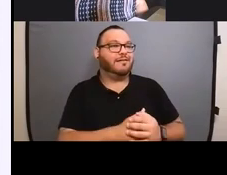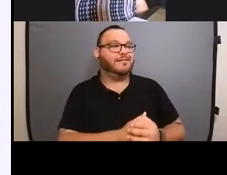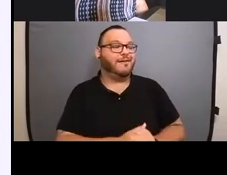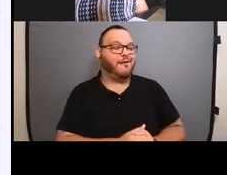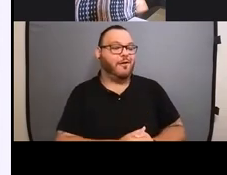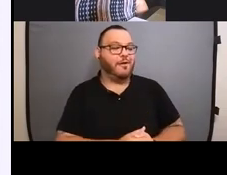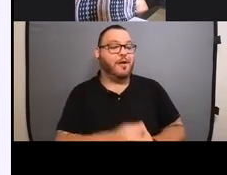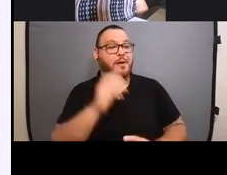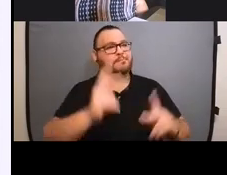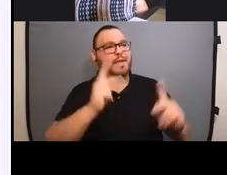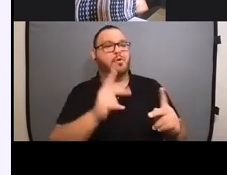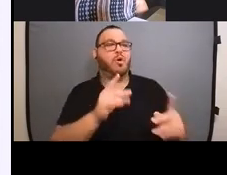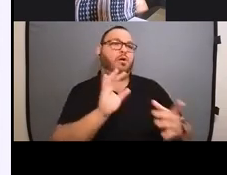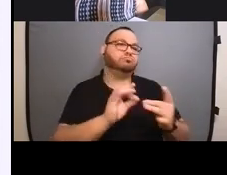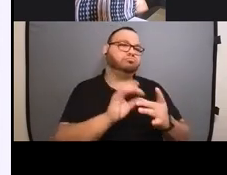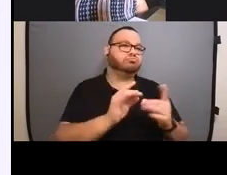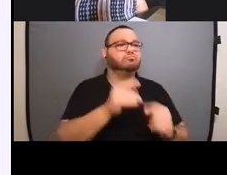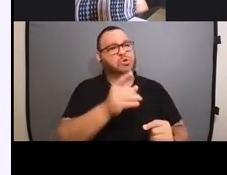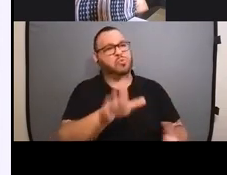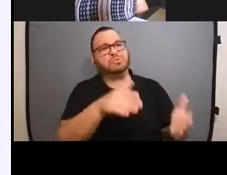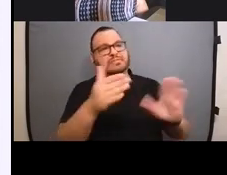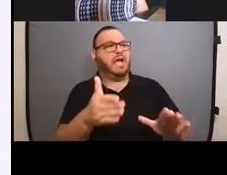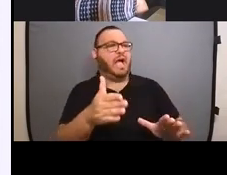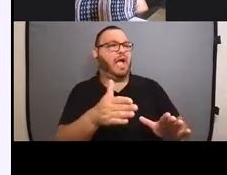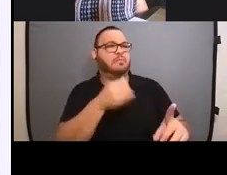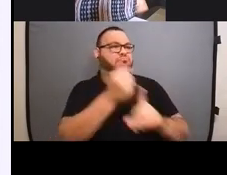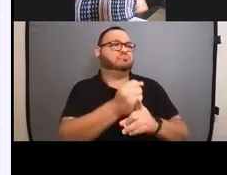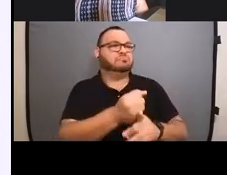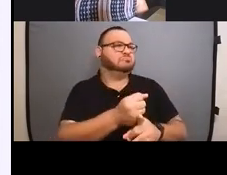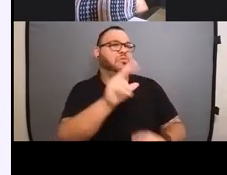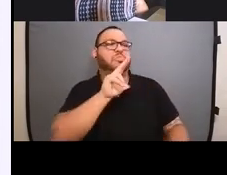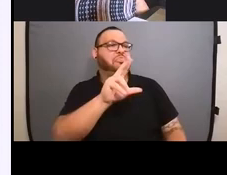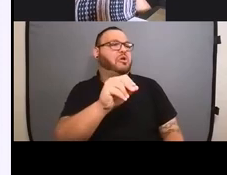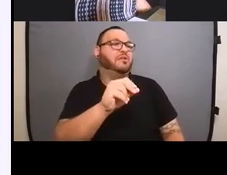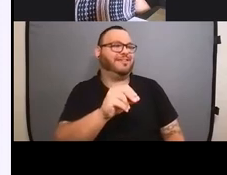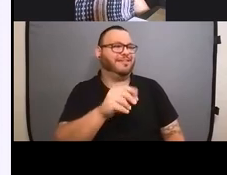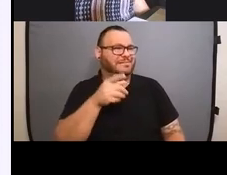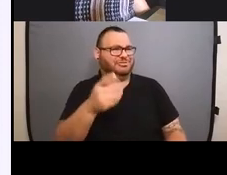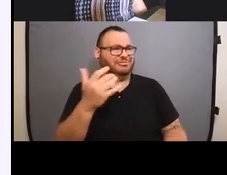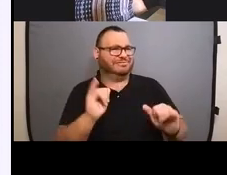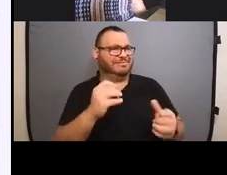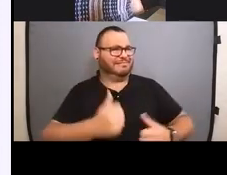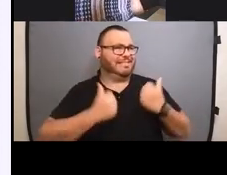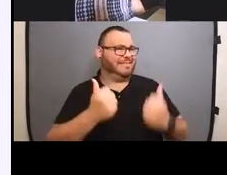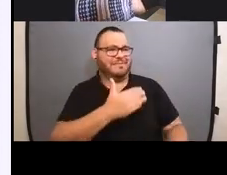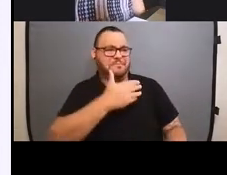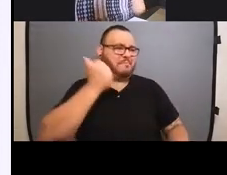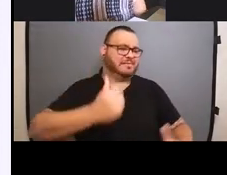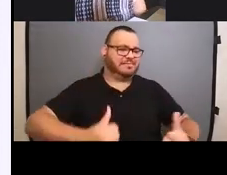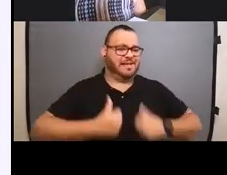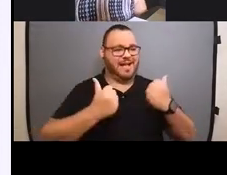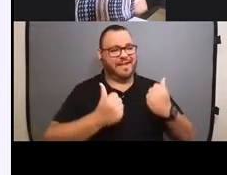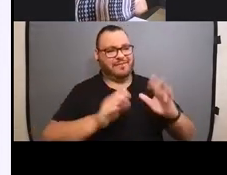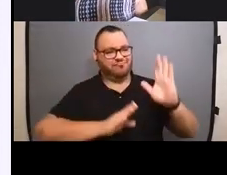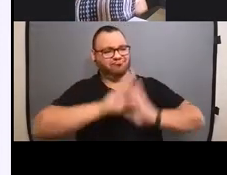um, people tell you that you're going to die by 30 and you know, living her best life and thriving in her seventies